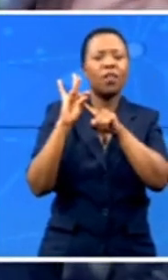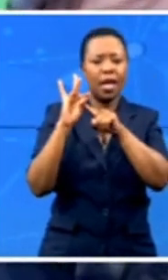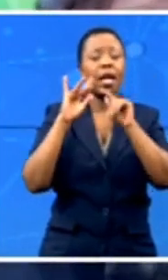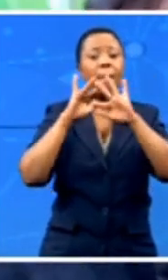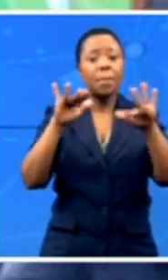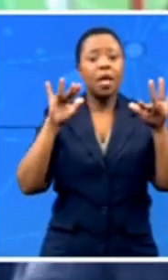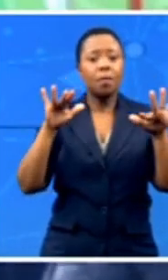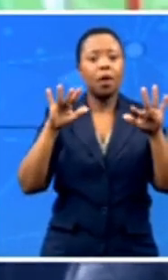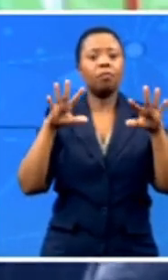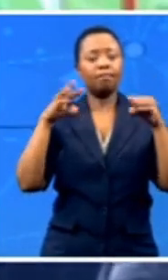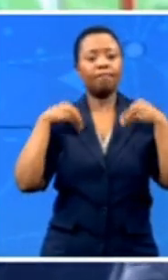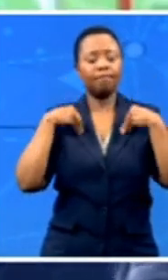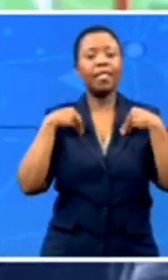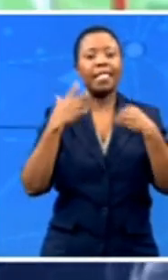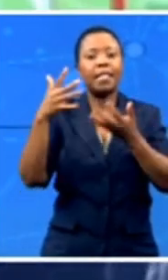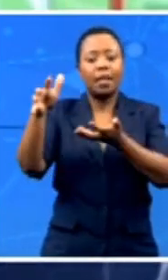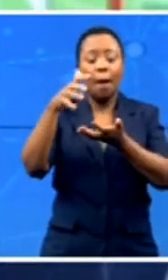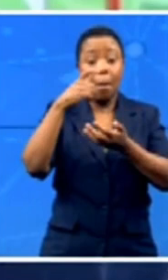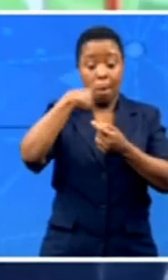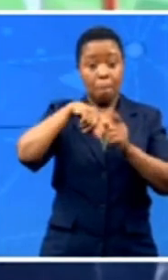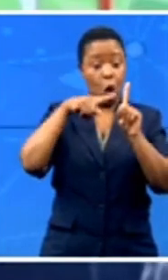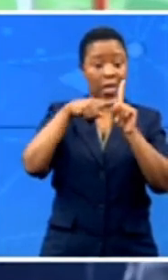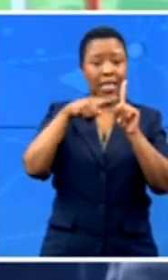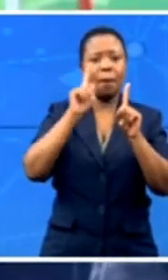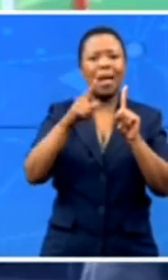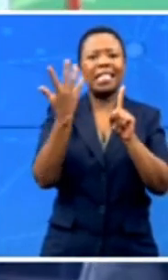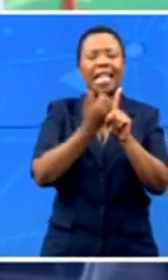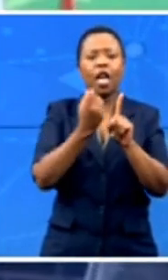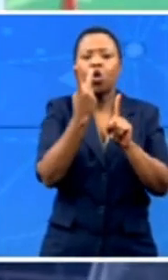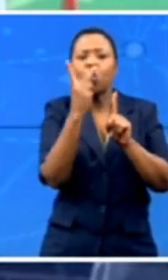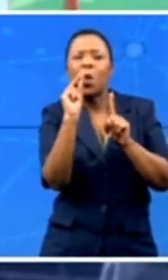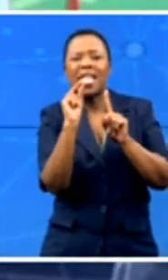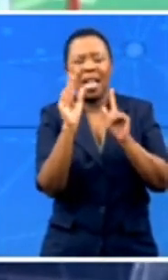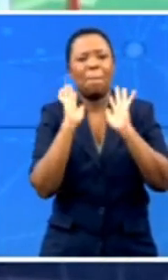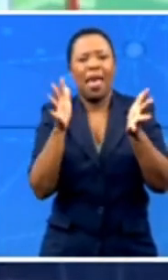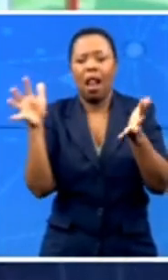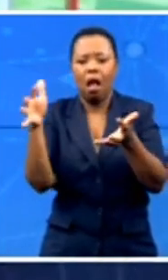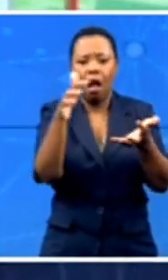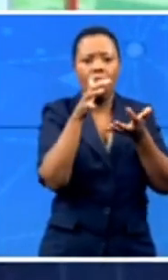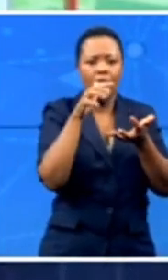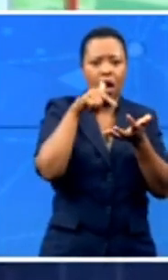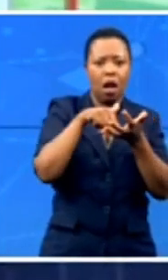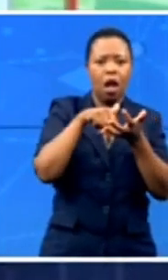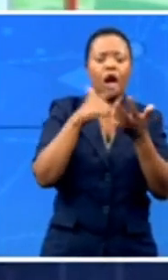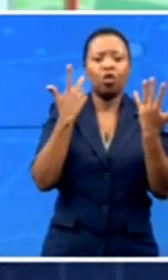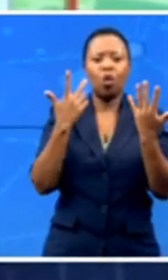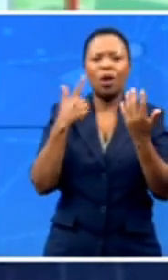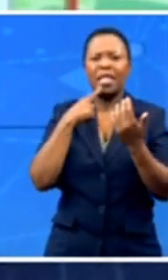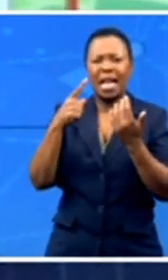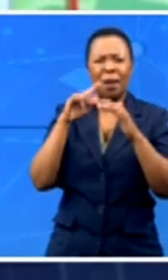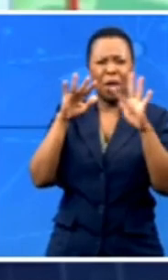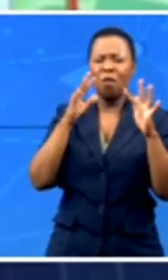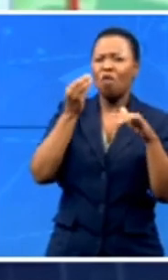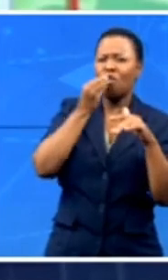person. So when we heard yesterday that people shouldn't worry about food security and everything because there's enough,